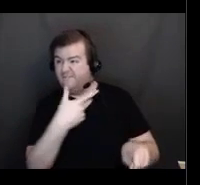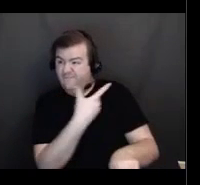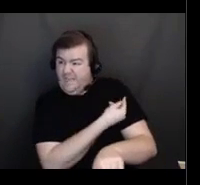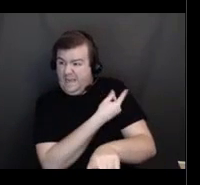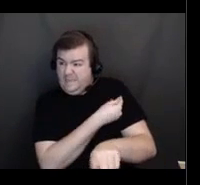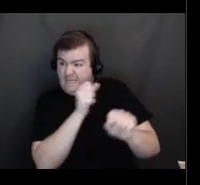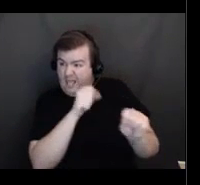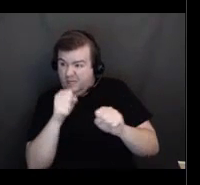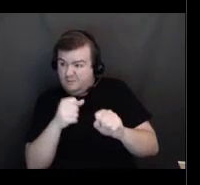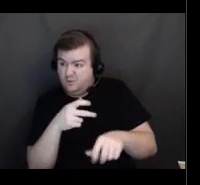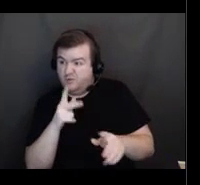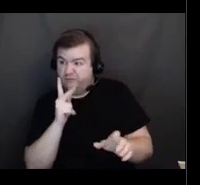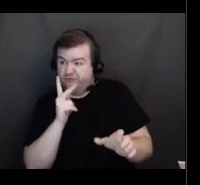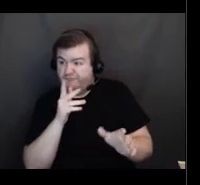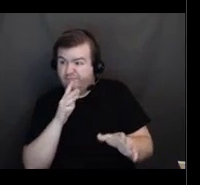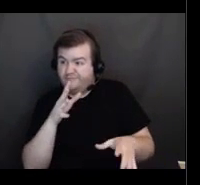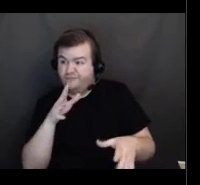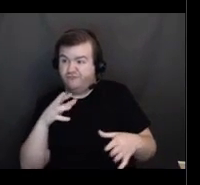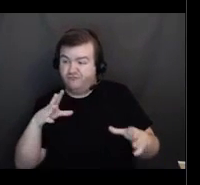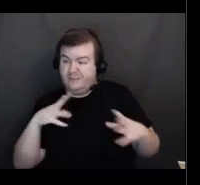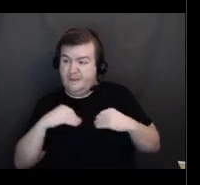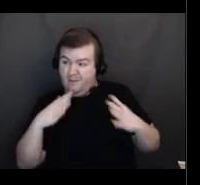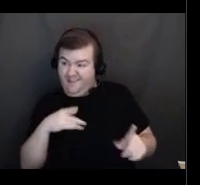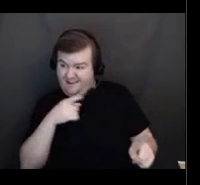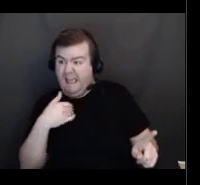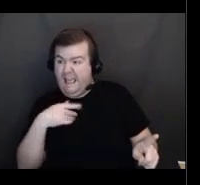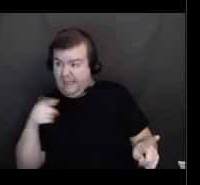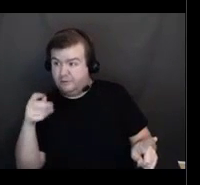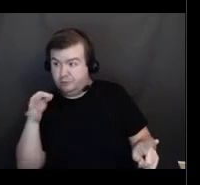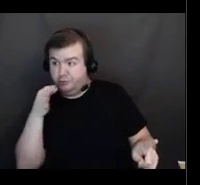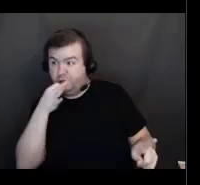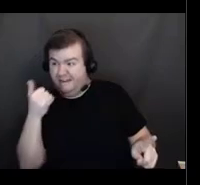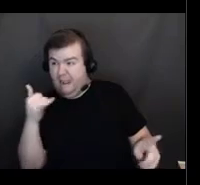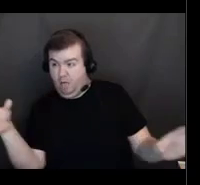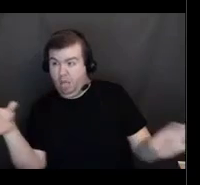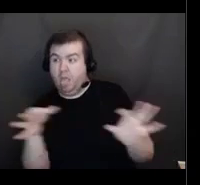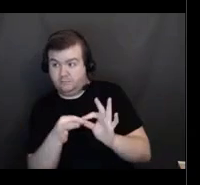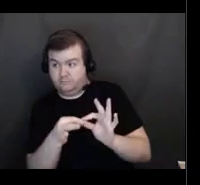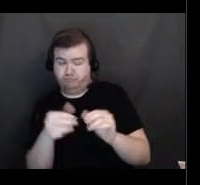helpful is making sure that you do have that information.